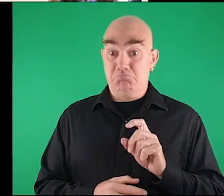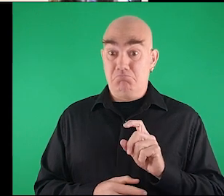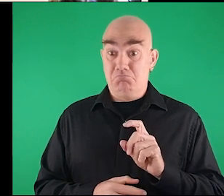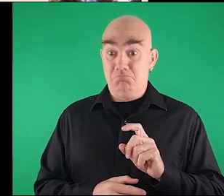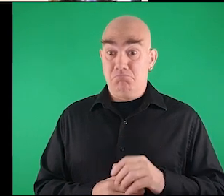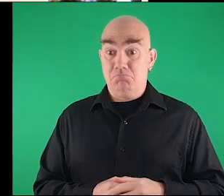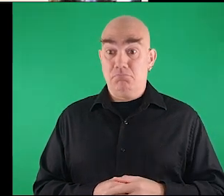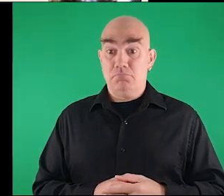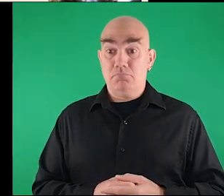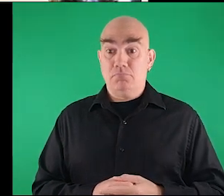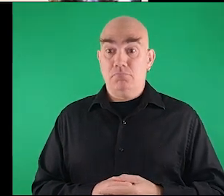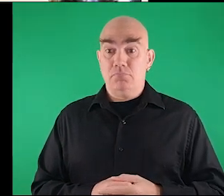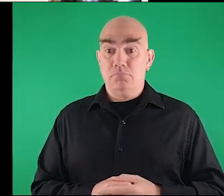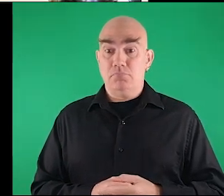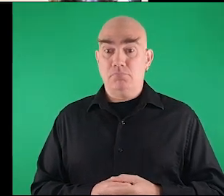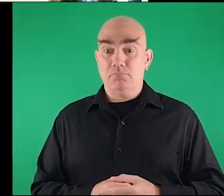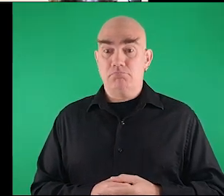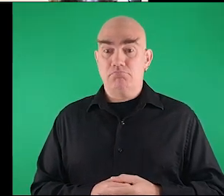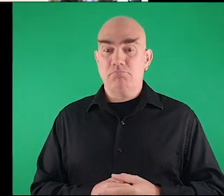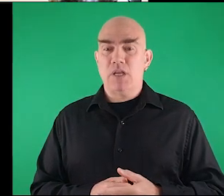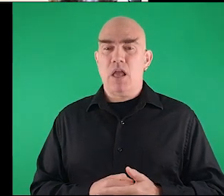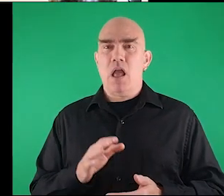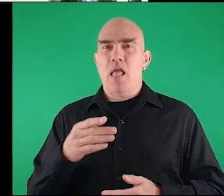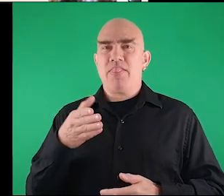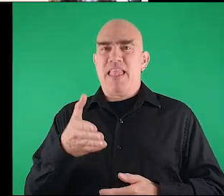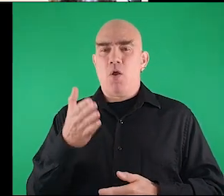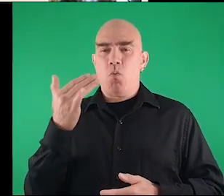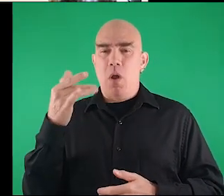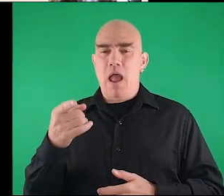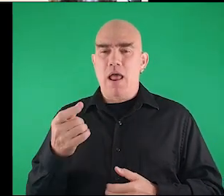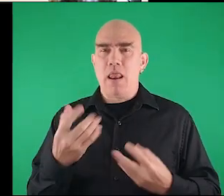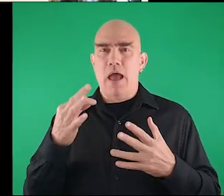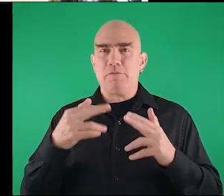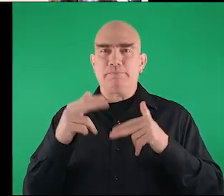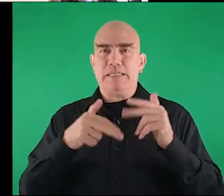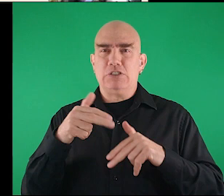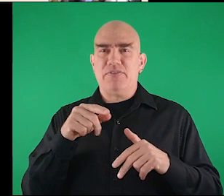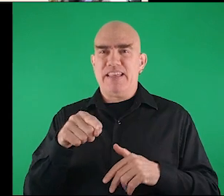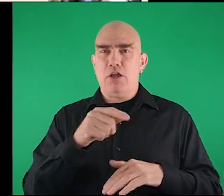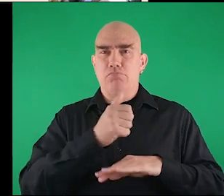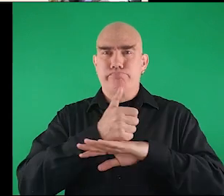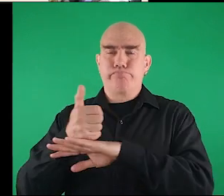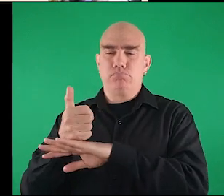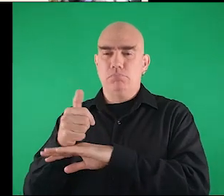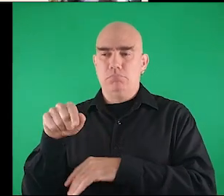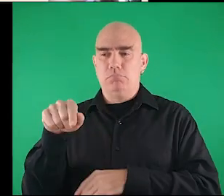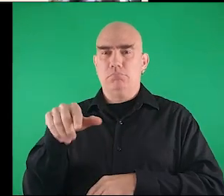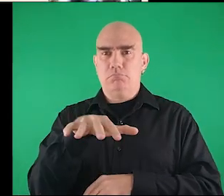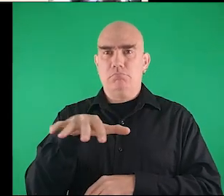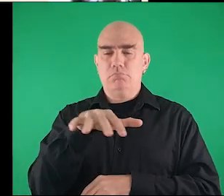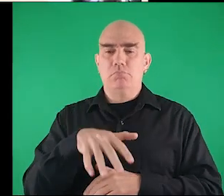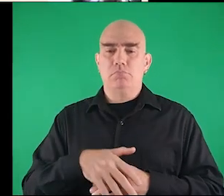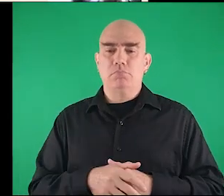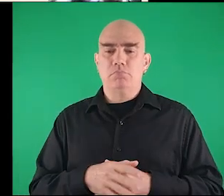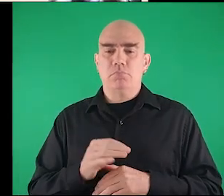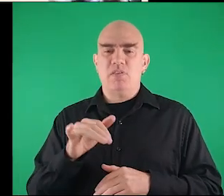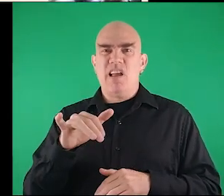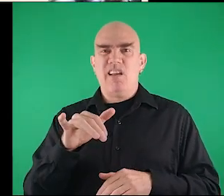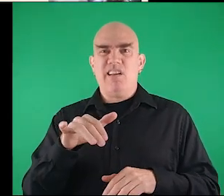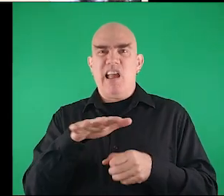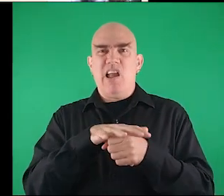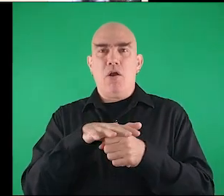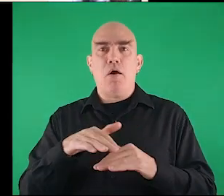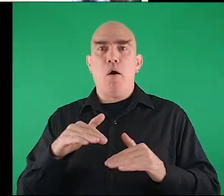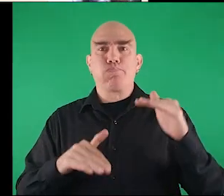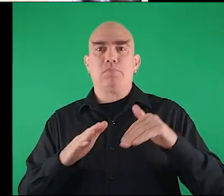okay uh it's uh it's put there because there are a lot of building there and it's